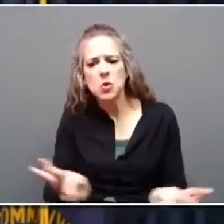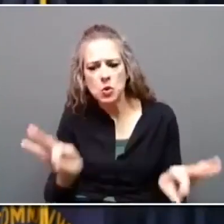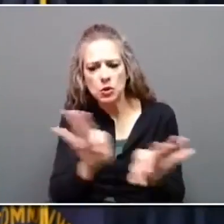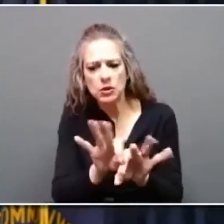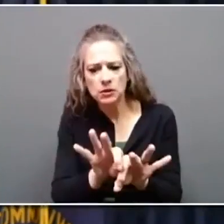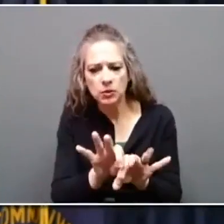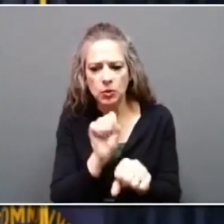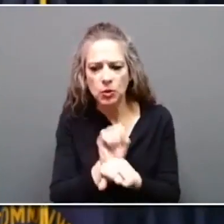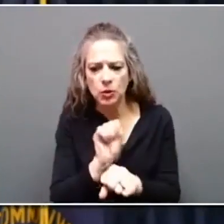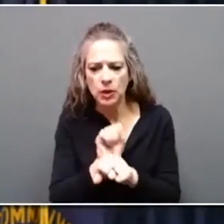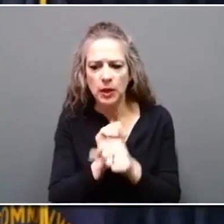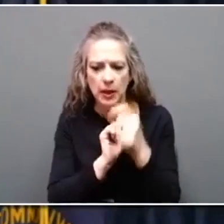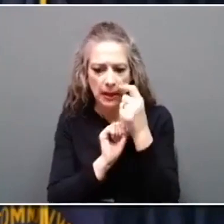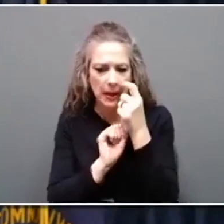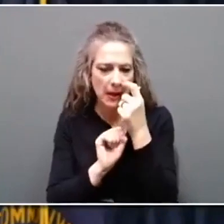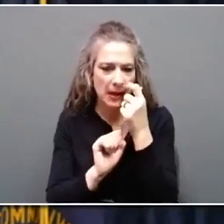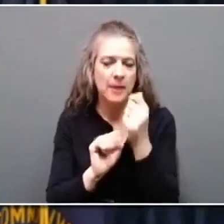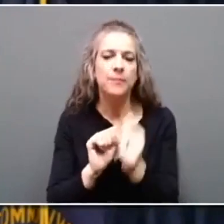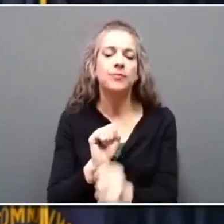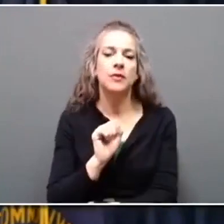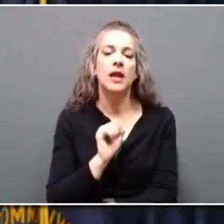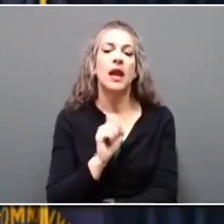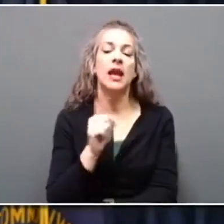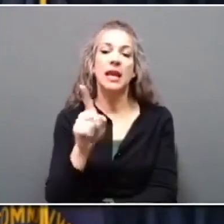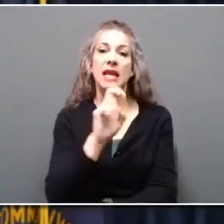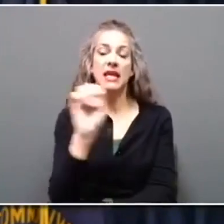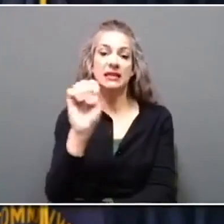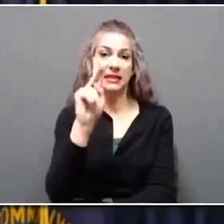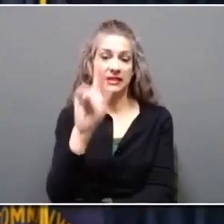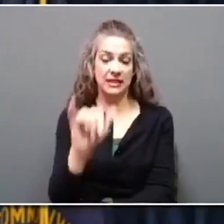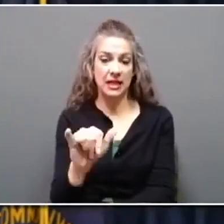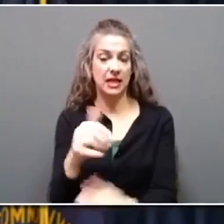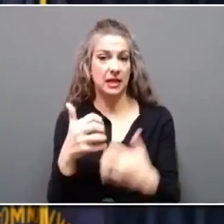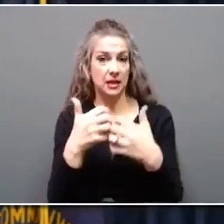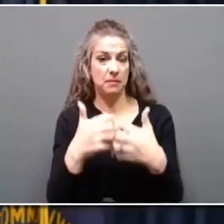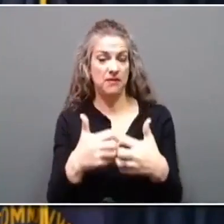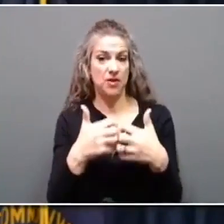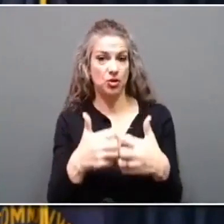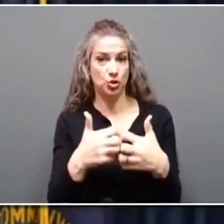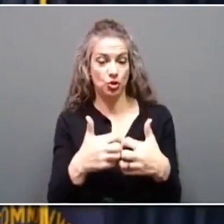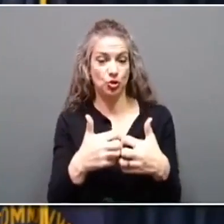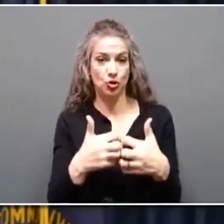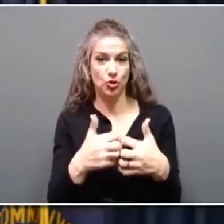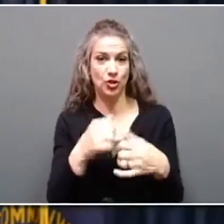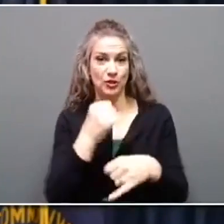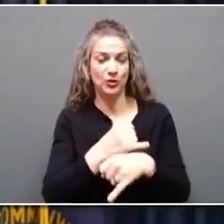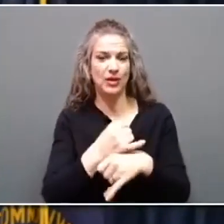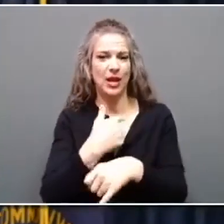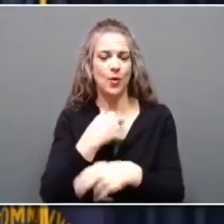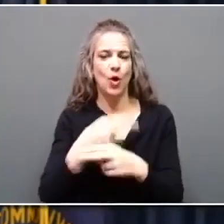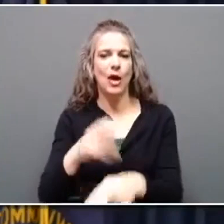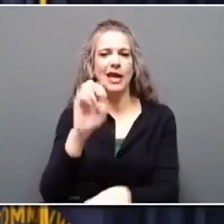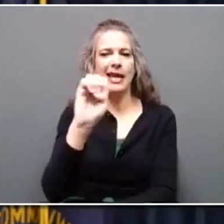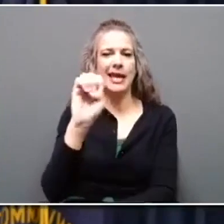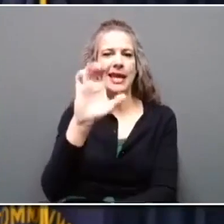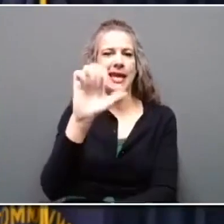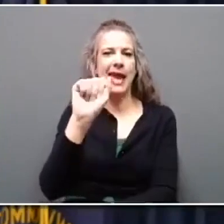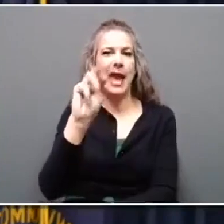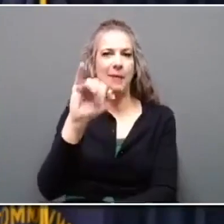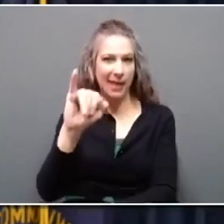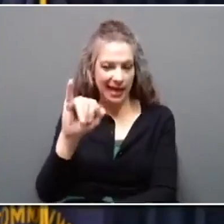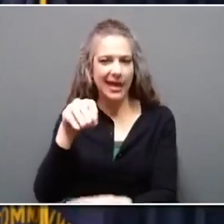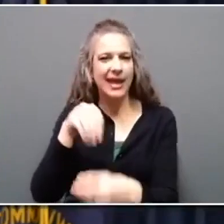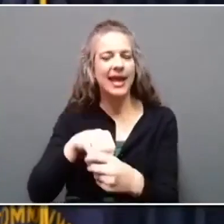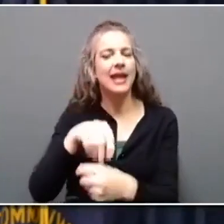then they toured the East Kentucky Advanced Manufacturing Institute, which we call ECAMI, in Paintsville, and saw what some of the